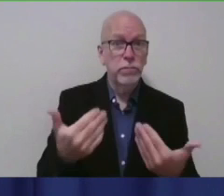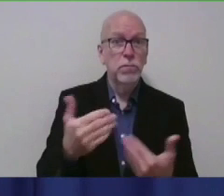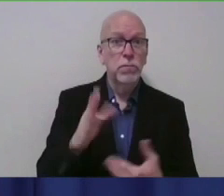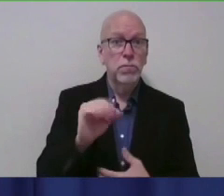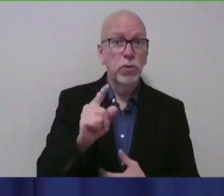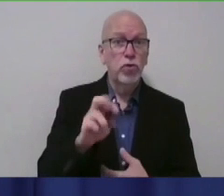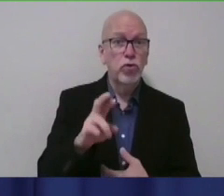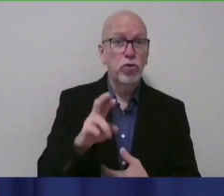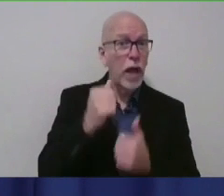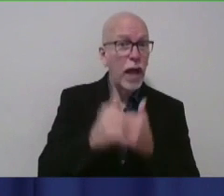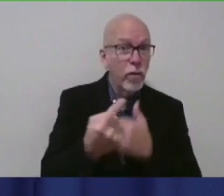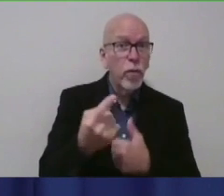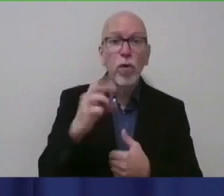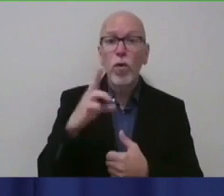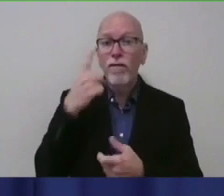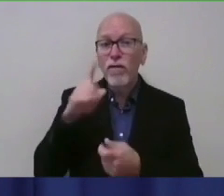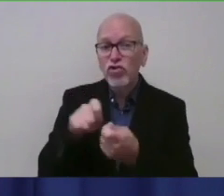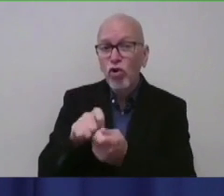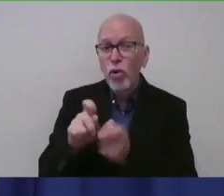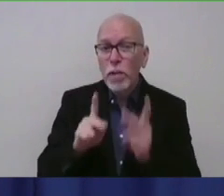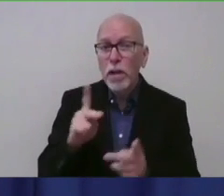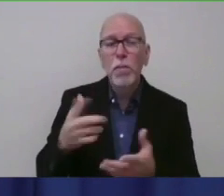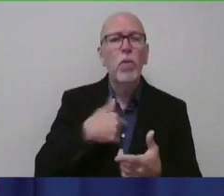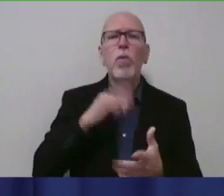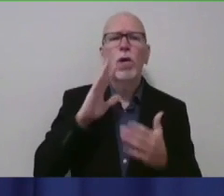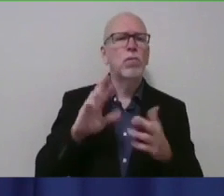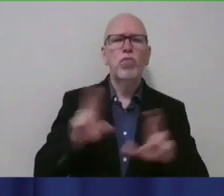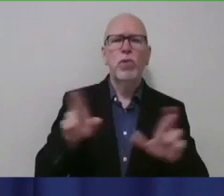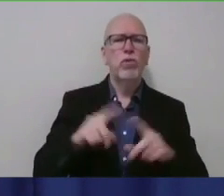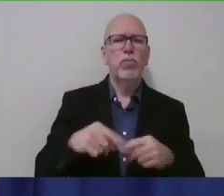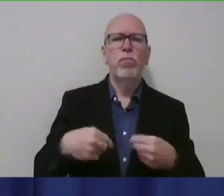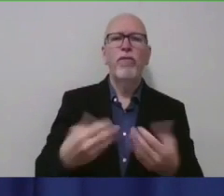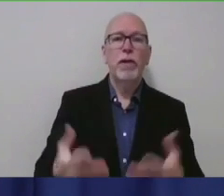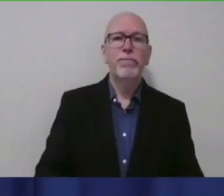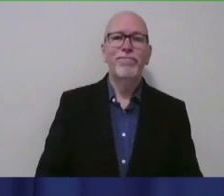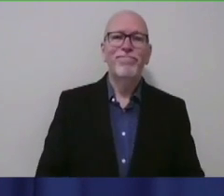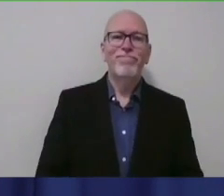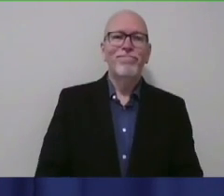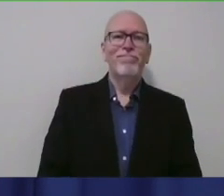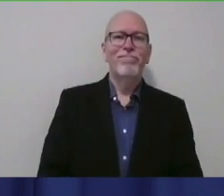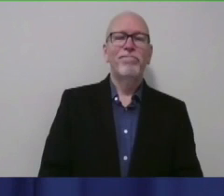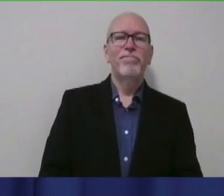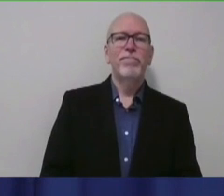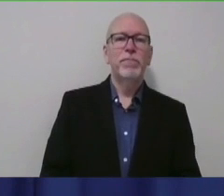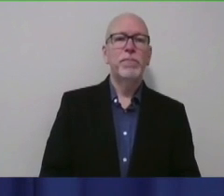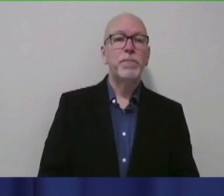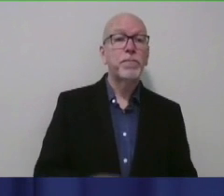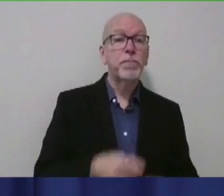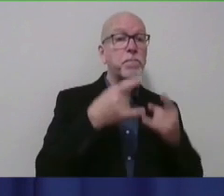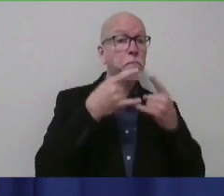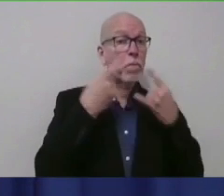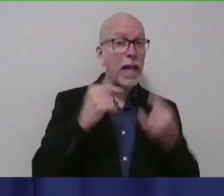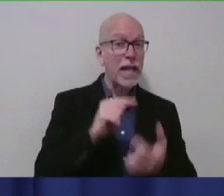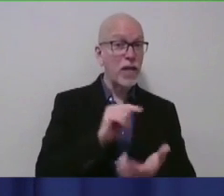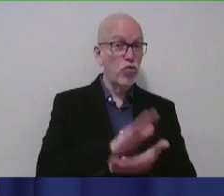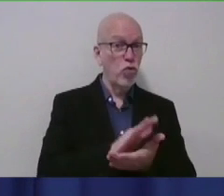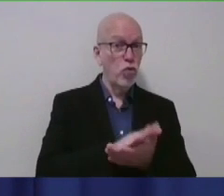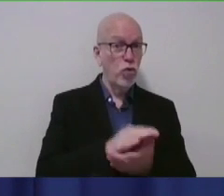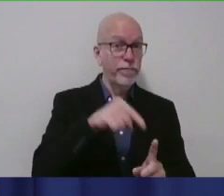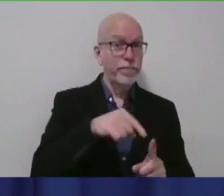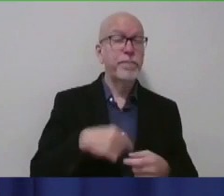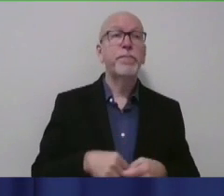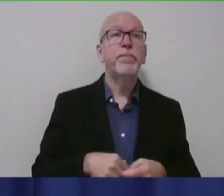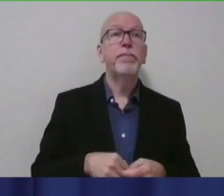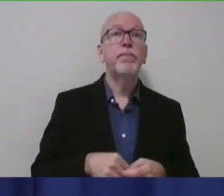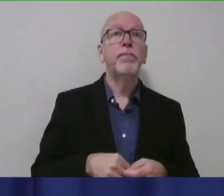everybody or certain populations, we'll be ready to provide that. And I think when it comes to masks in schools, it's been, you know,